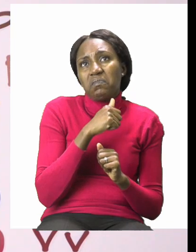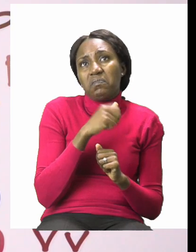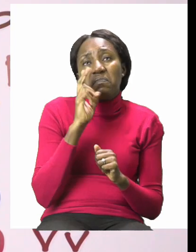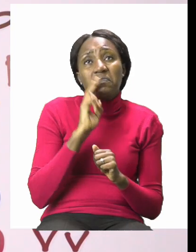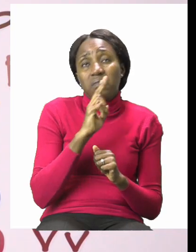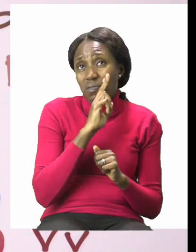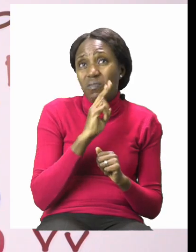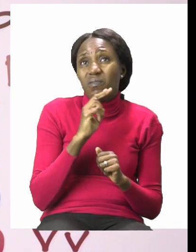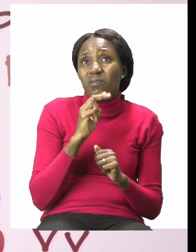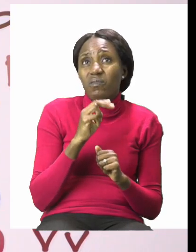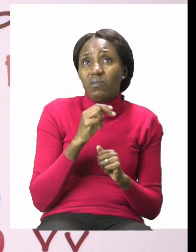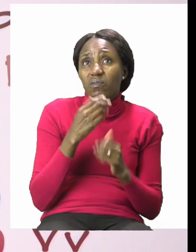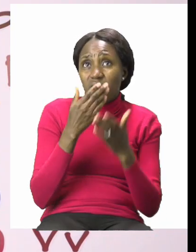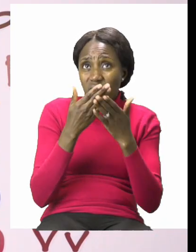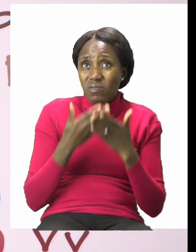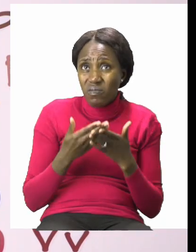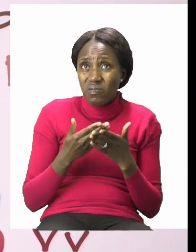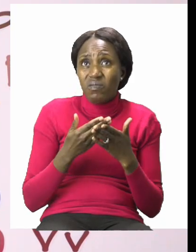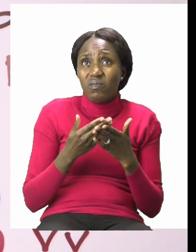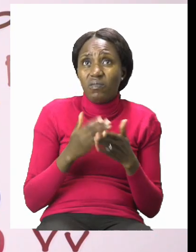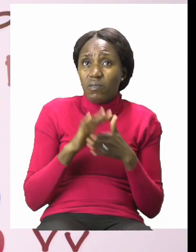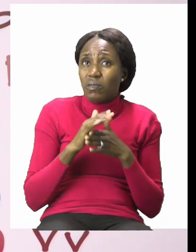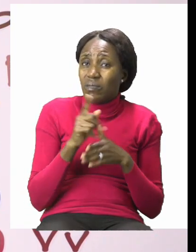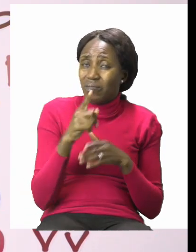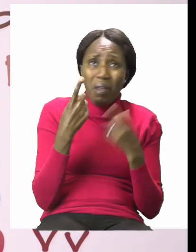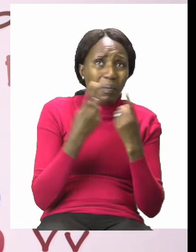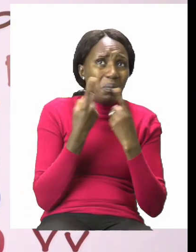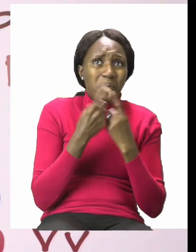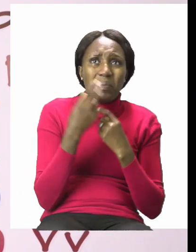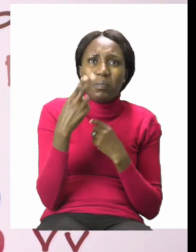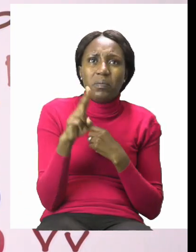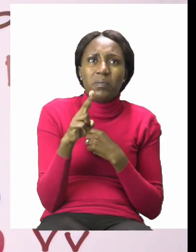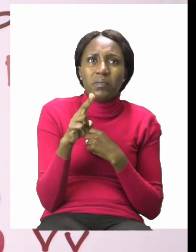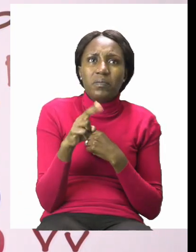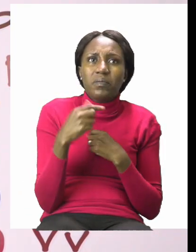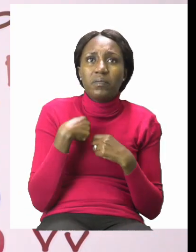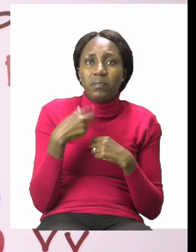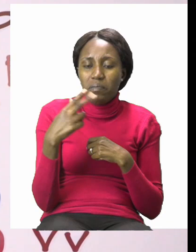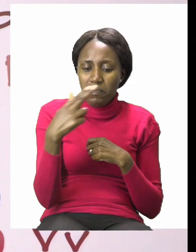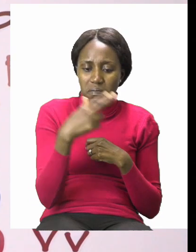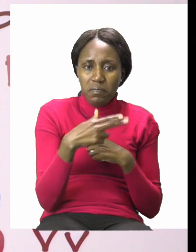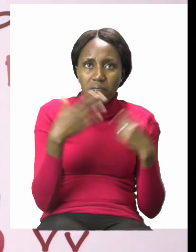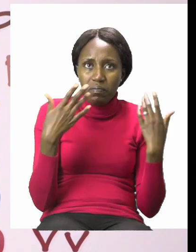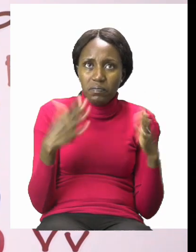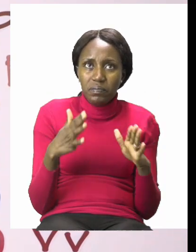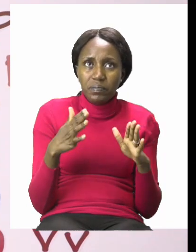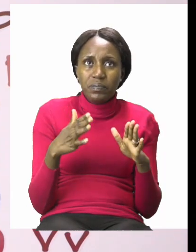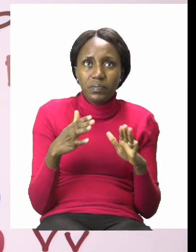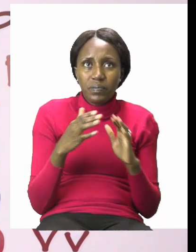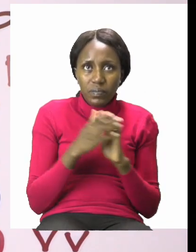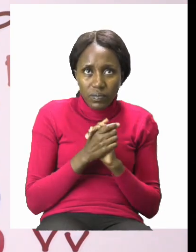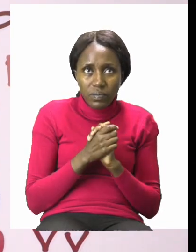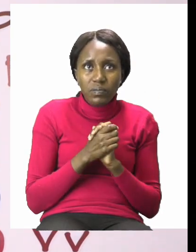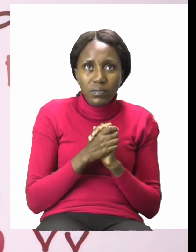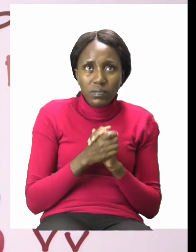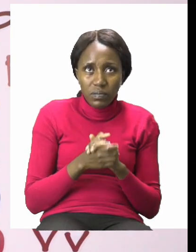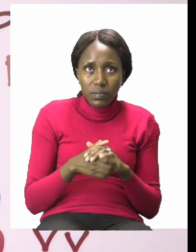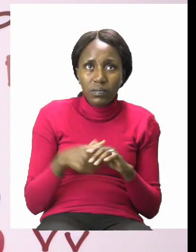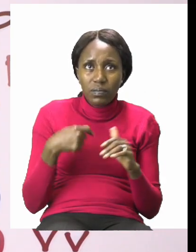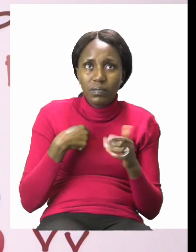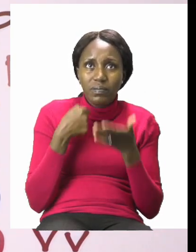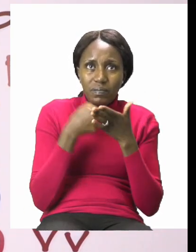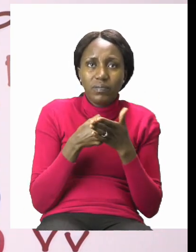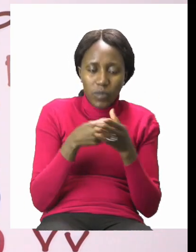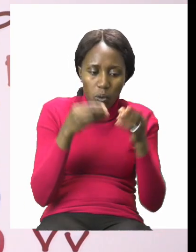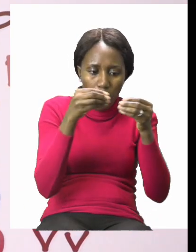not a toy. So, I have cut out my puzzle pieces and you actually found me trying to do the rest